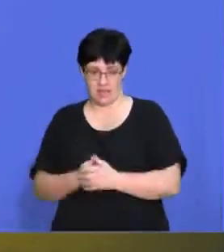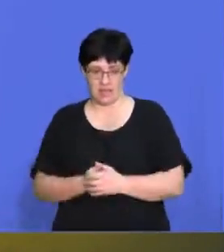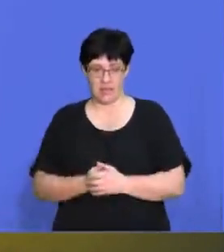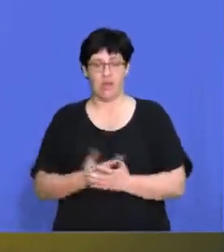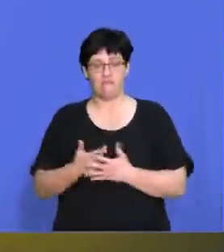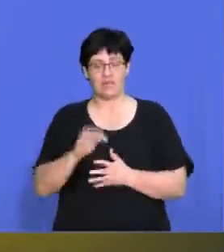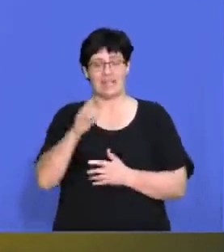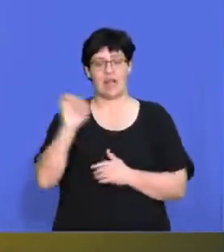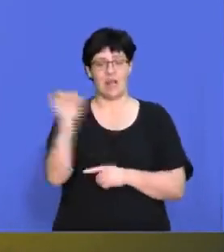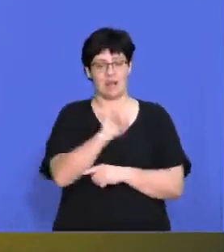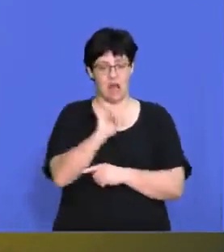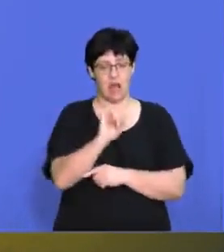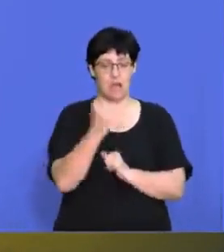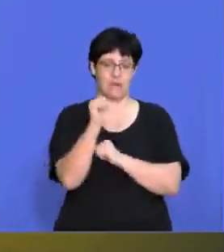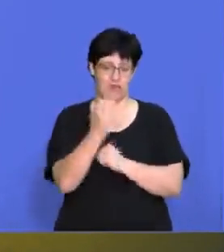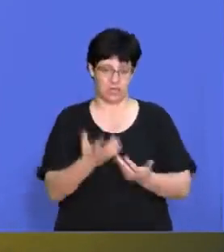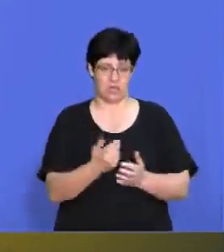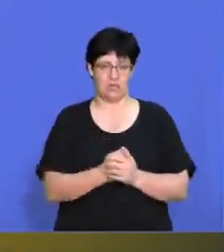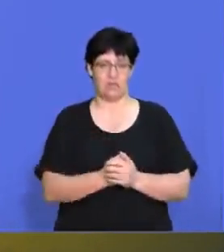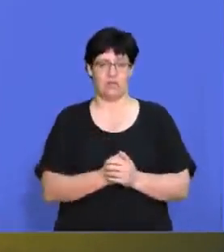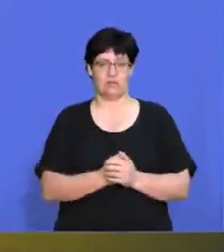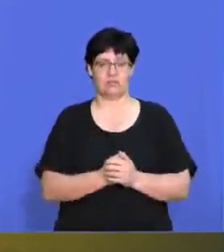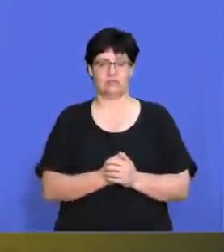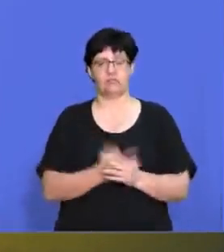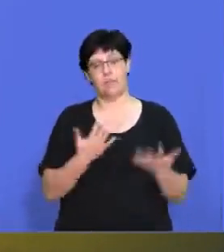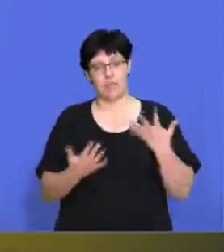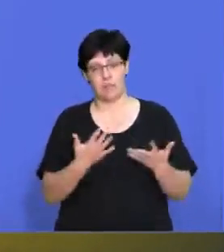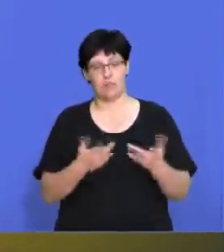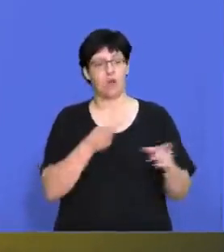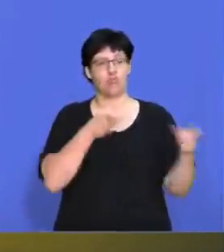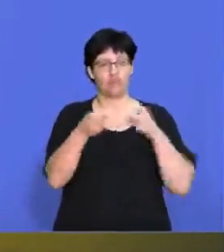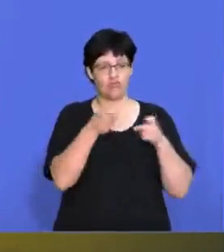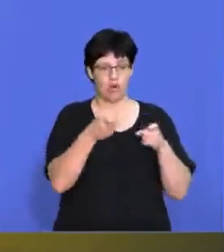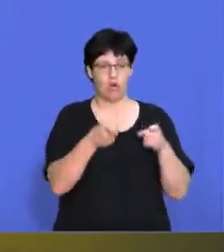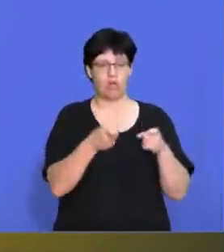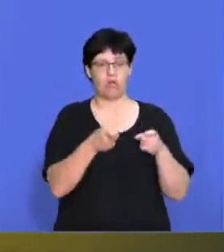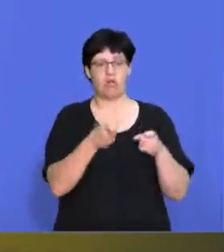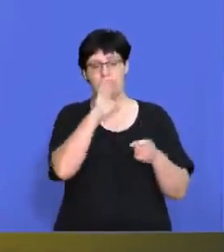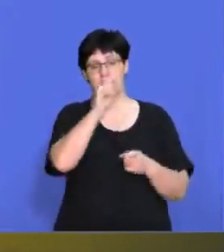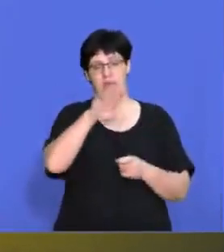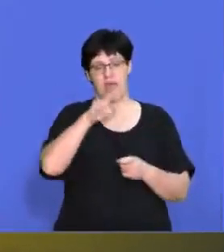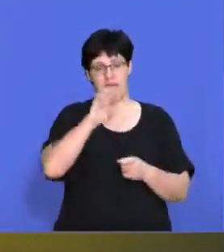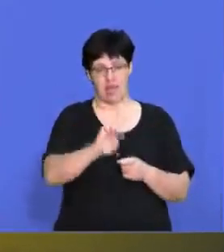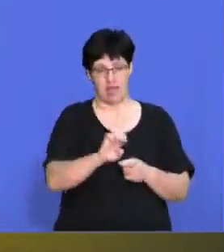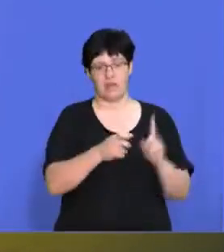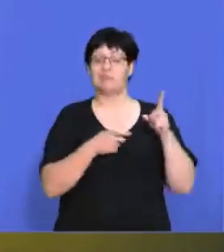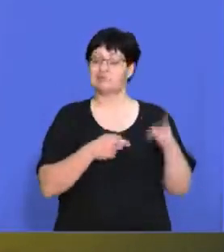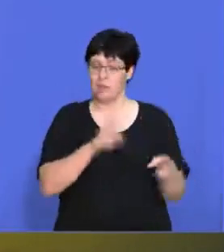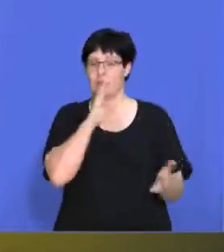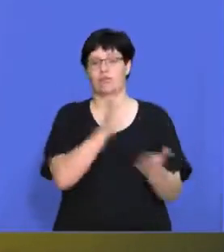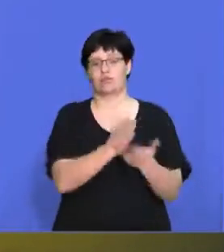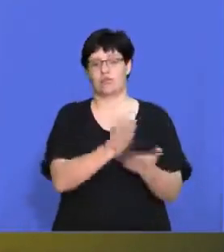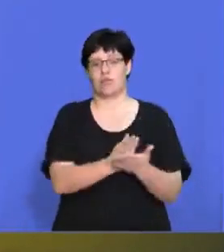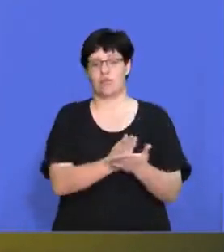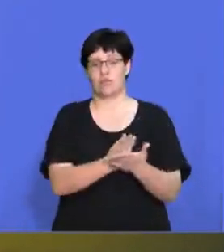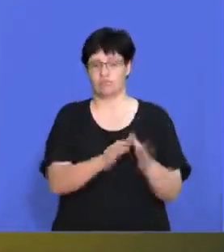suppliers. So for Teddy's car manufacturers, they might want to control the the spares so as to make